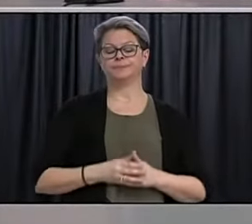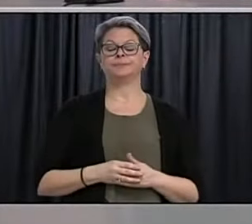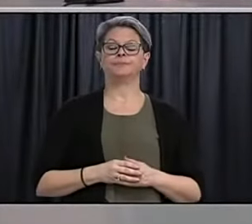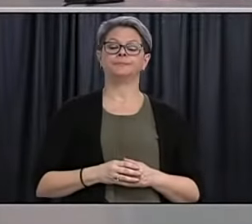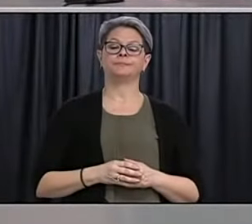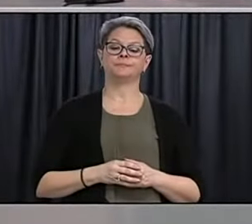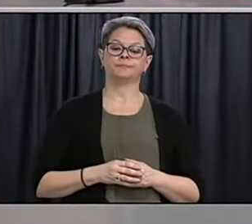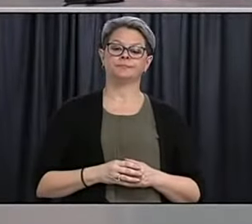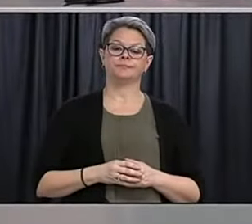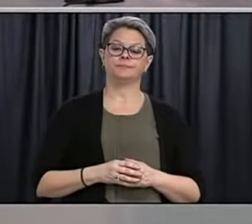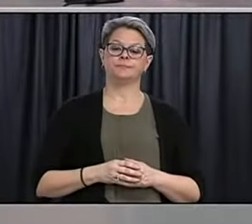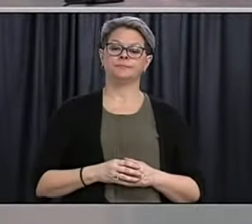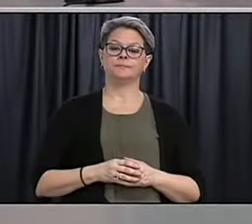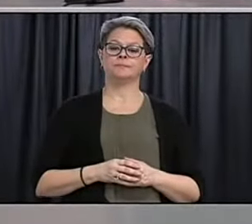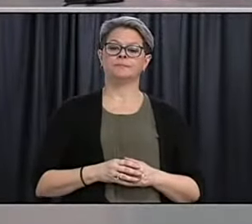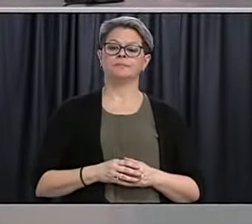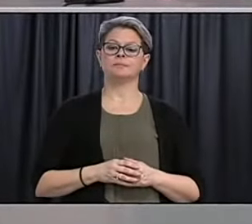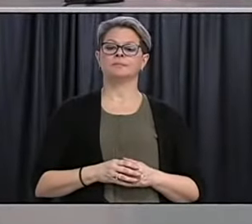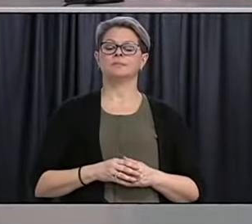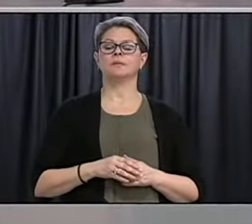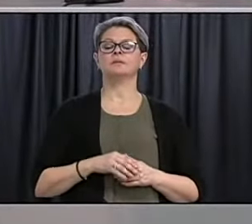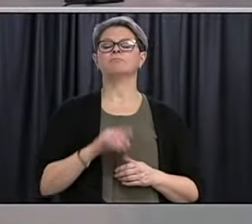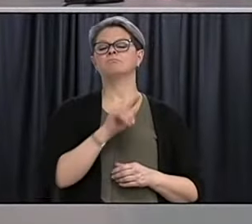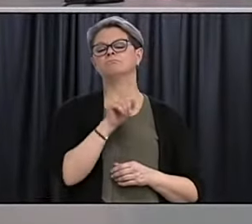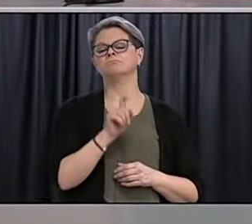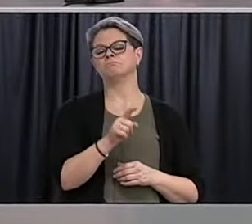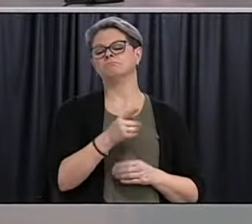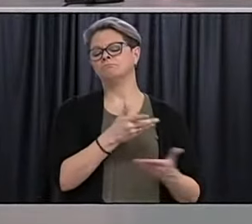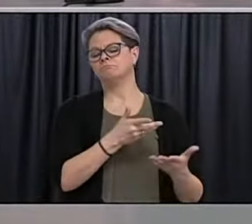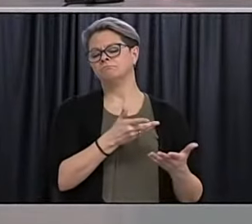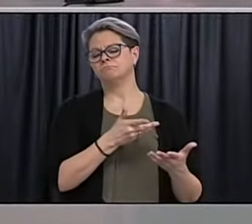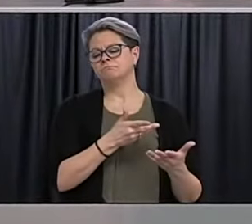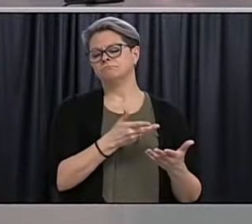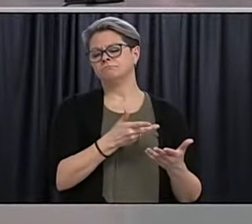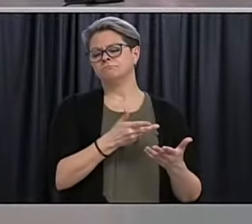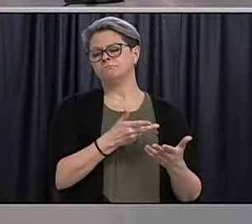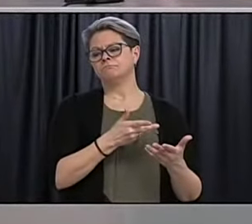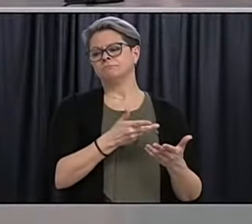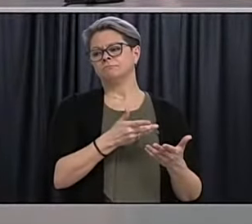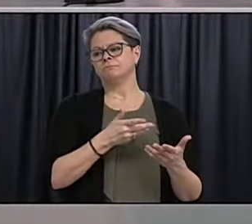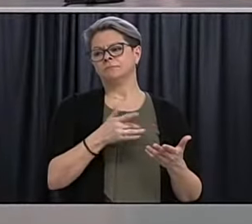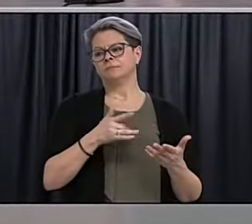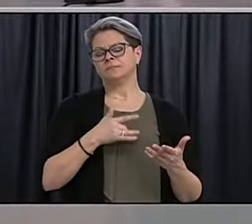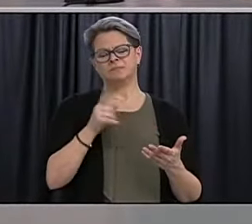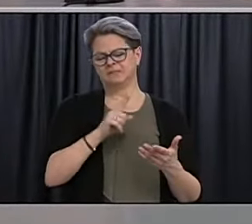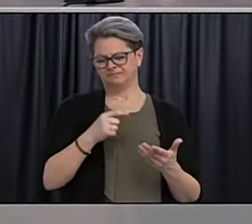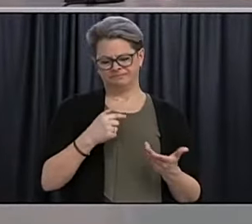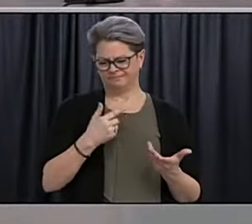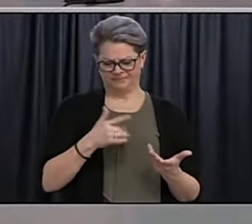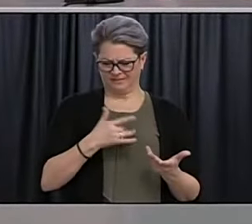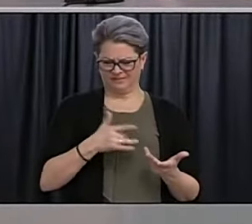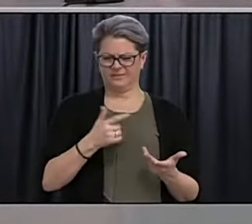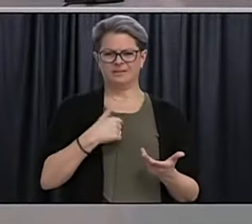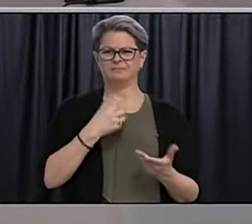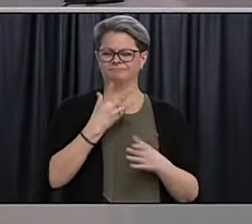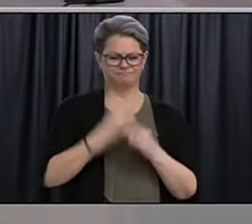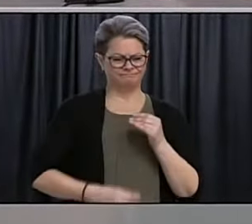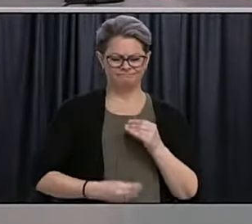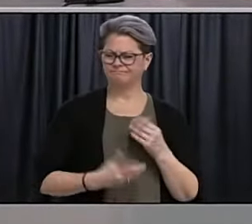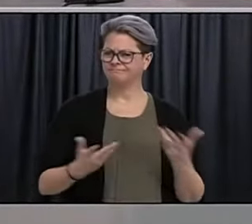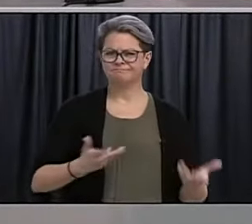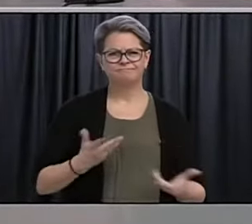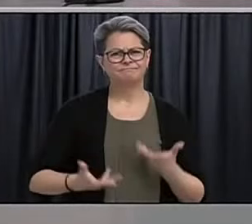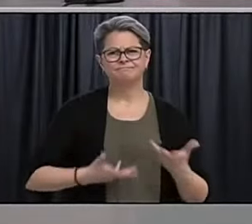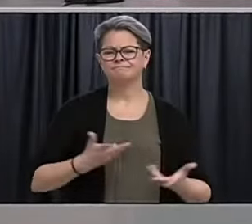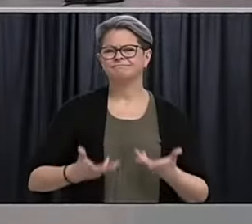I don't know if the question's for Premier Fury or Dr. Hagee but I have a feeling like I'm missing something here. I'm trying to understand the math that gets